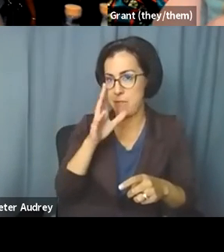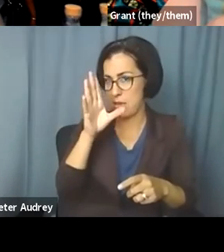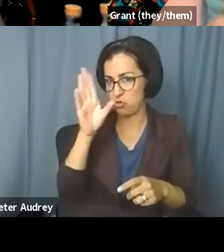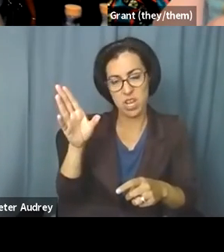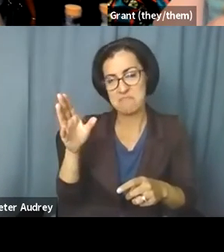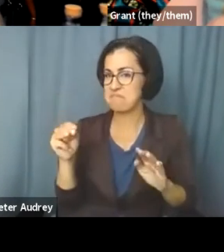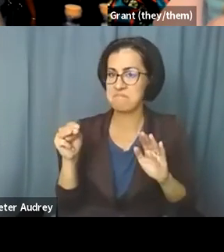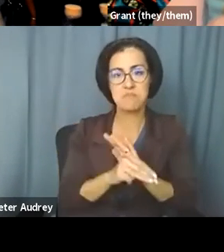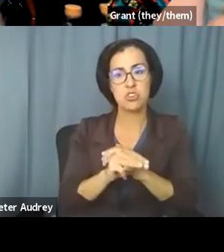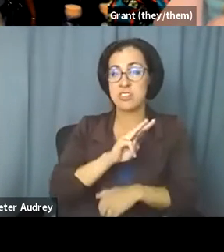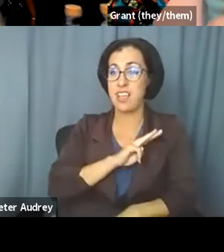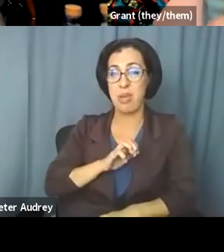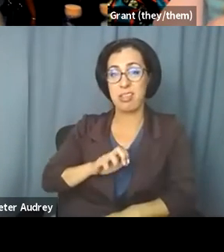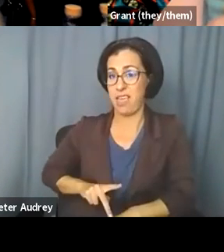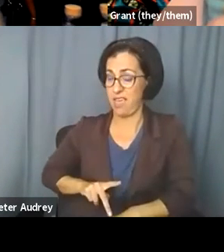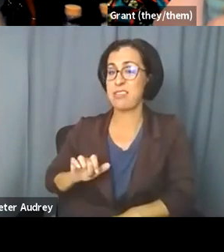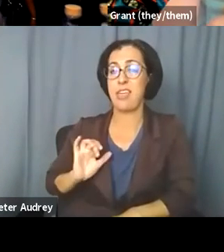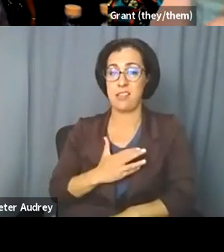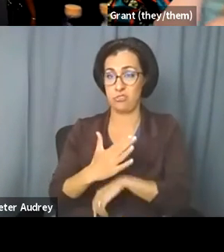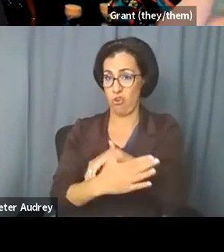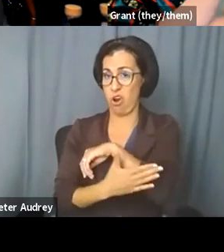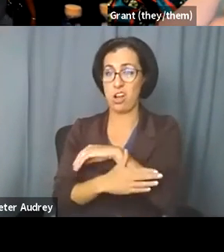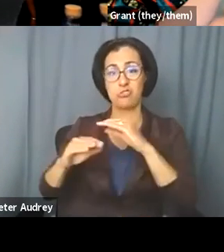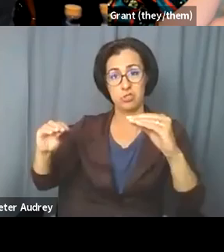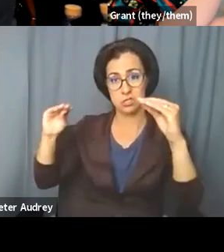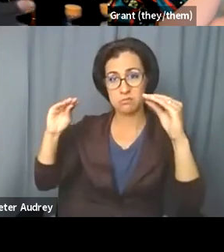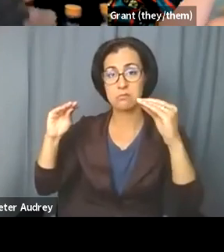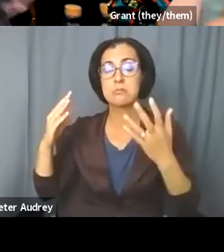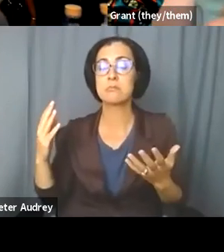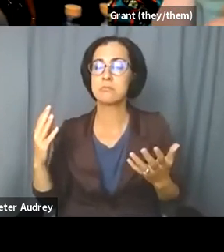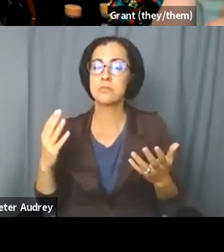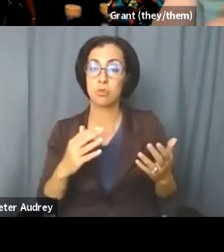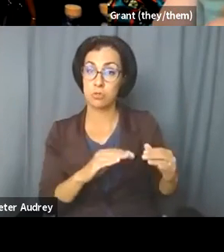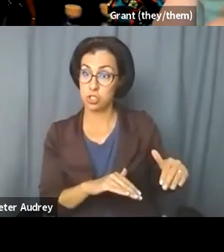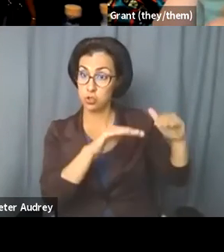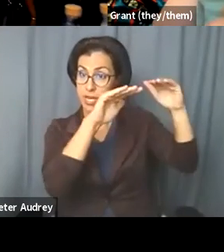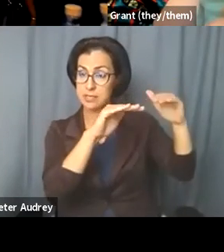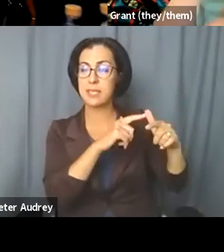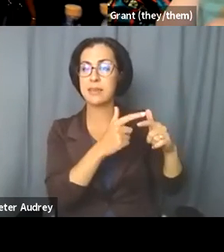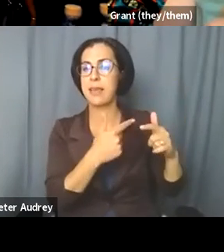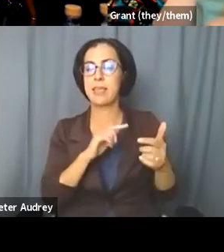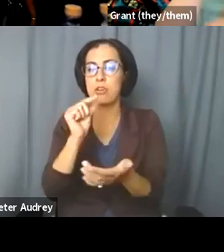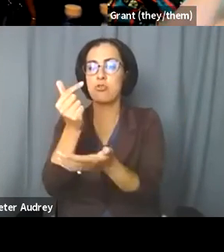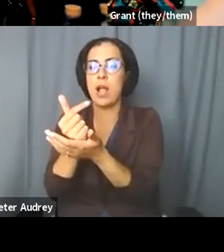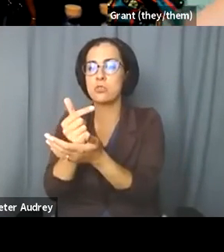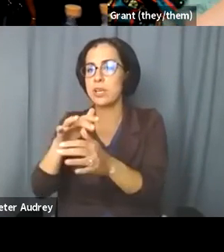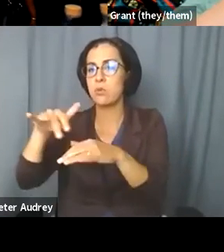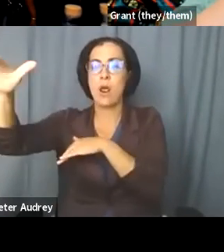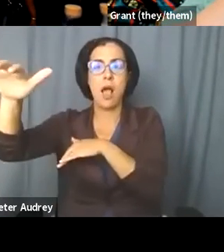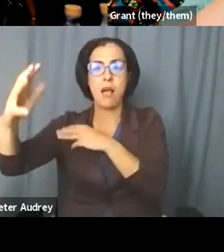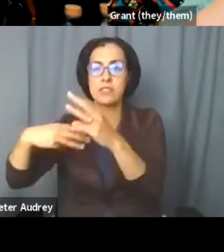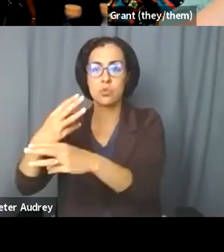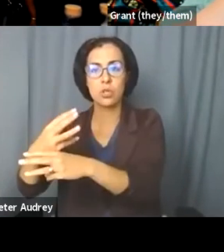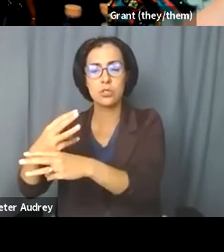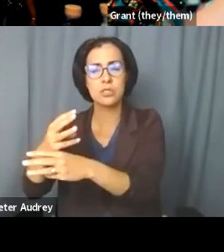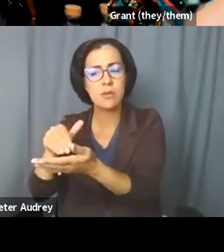live in. So she, she raised me. And it's funny when I graduated and went, went off into the world. Um, I was often in